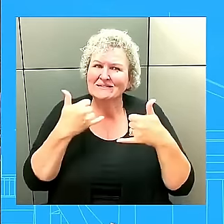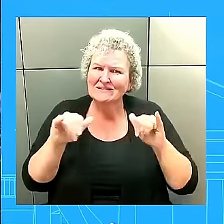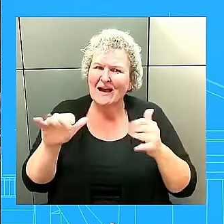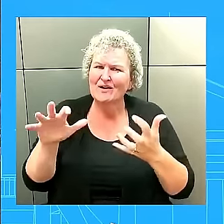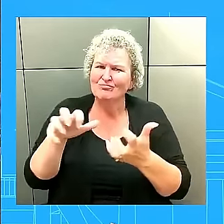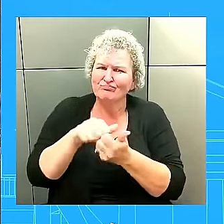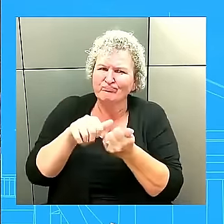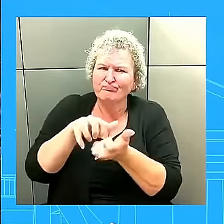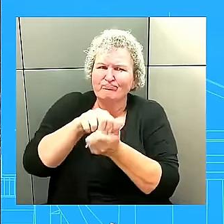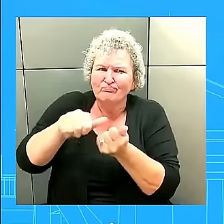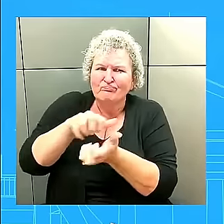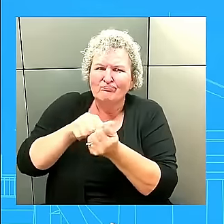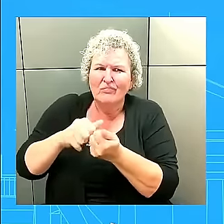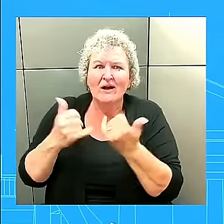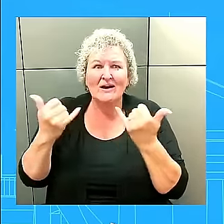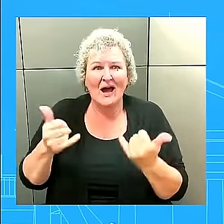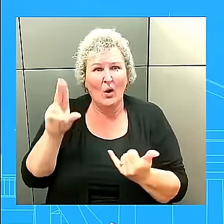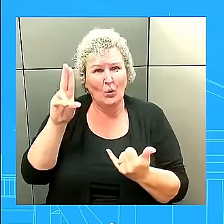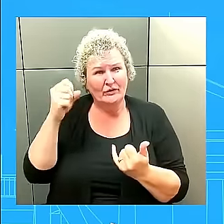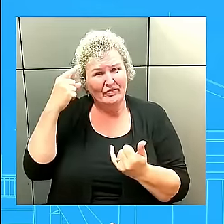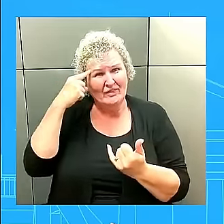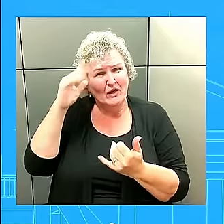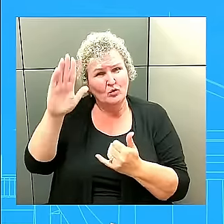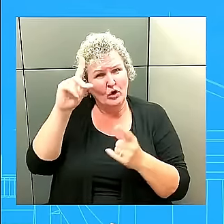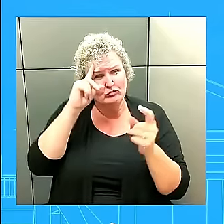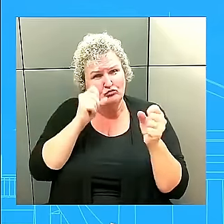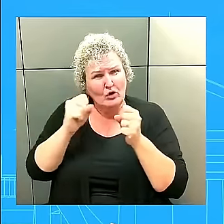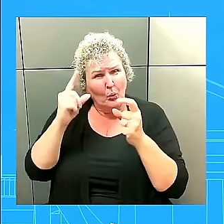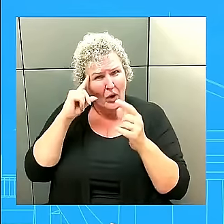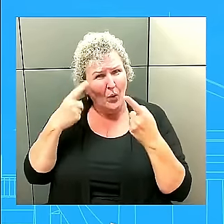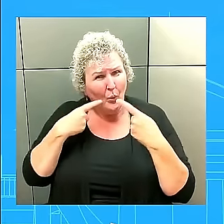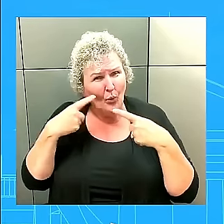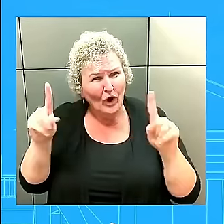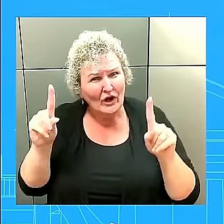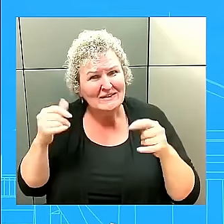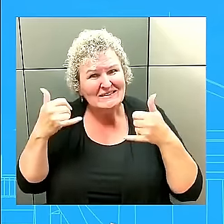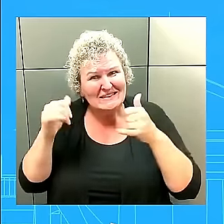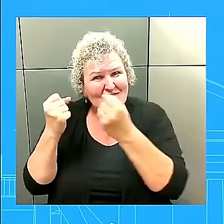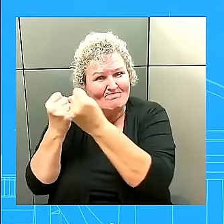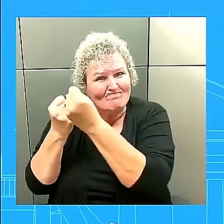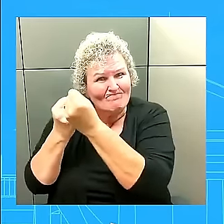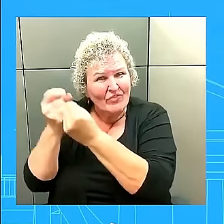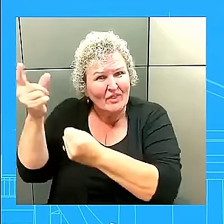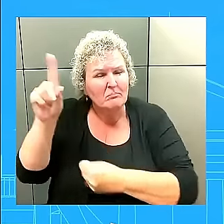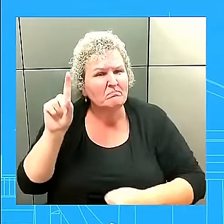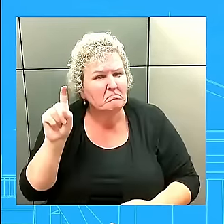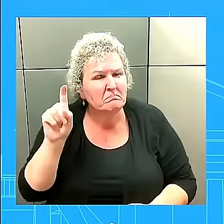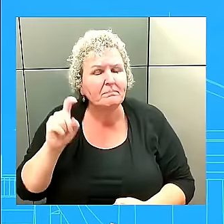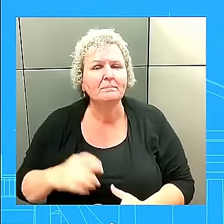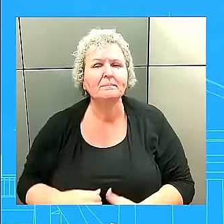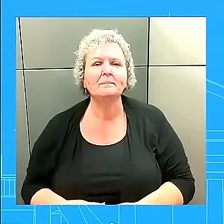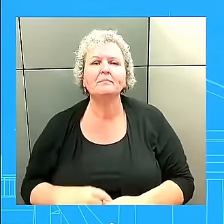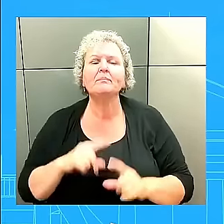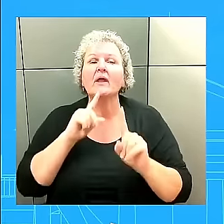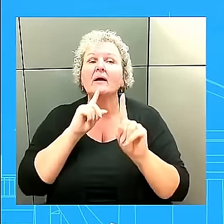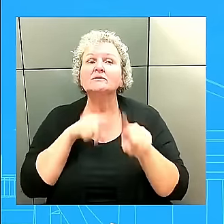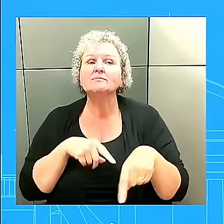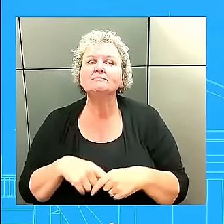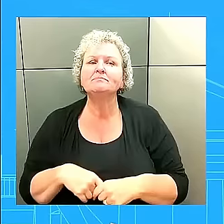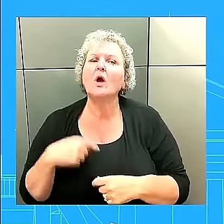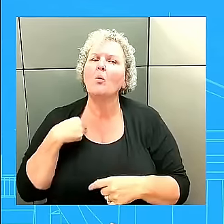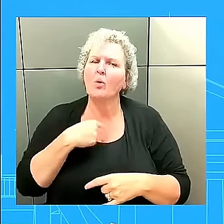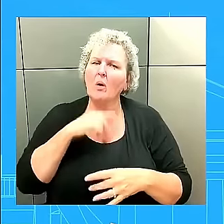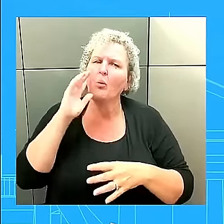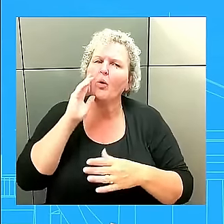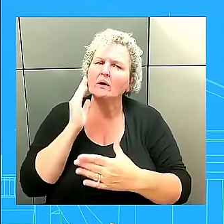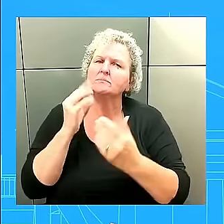support it? We still support Israel's right and responsibility to defend itself against these threats, including the continued